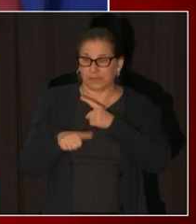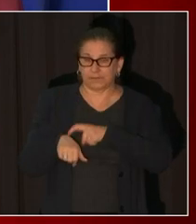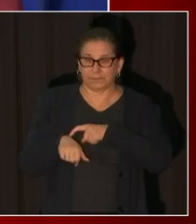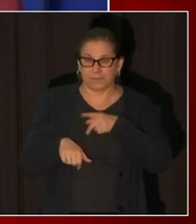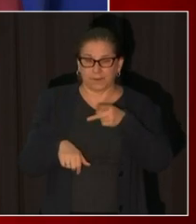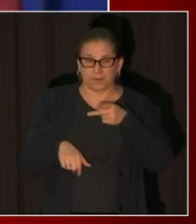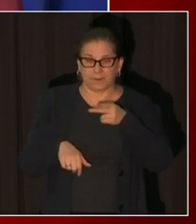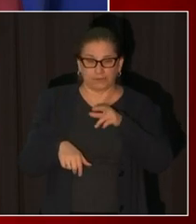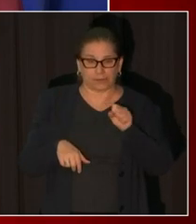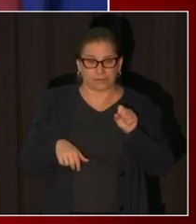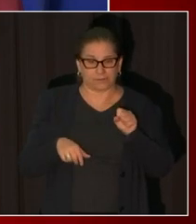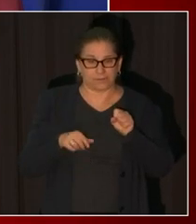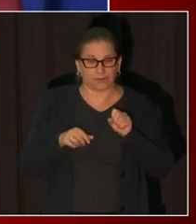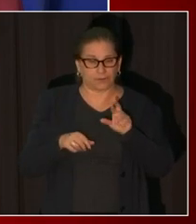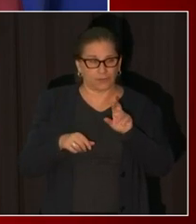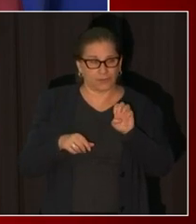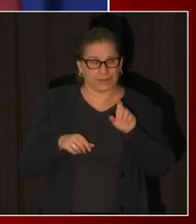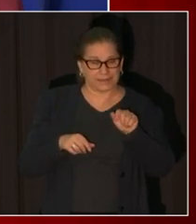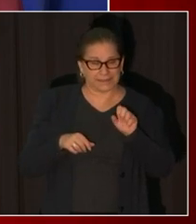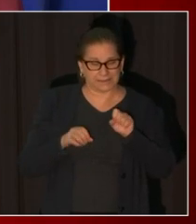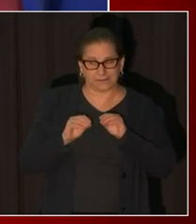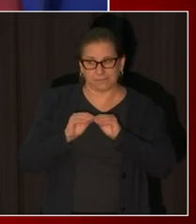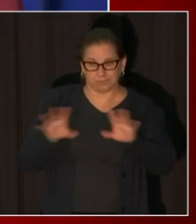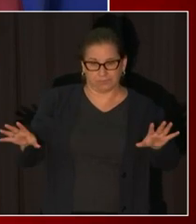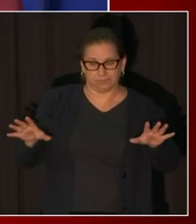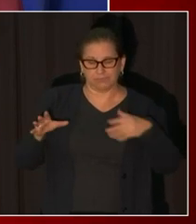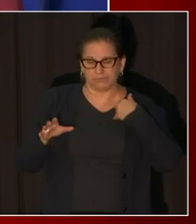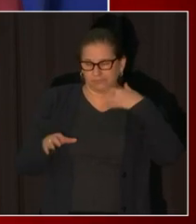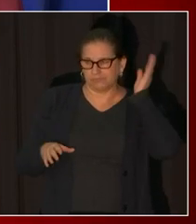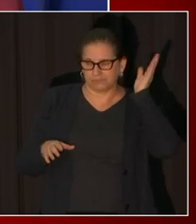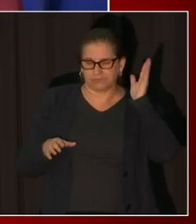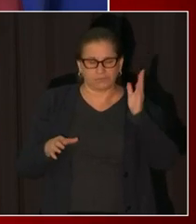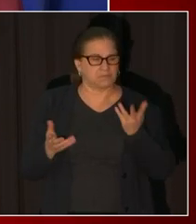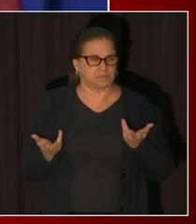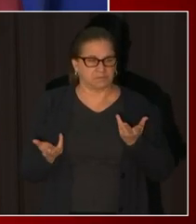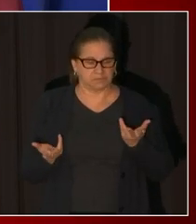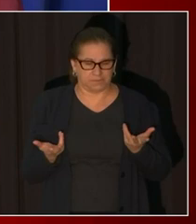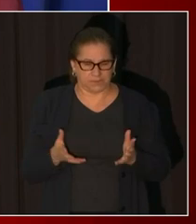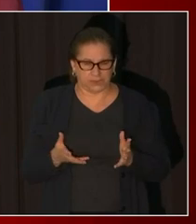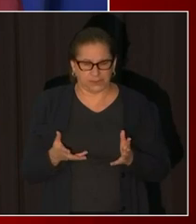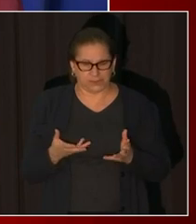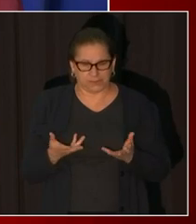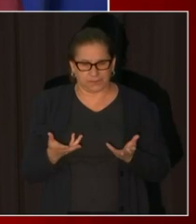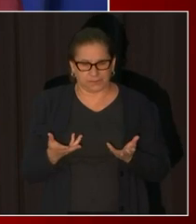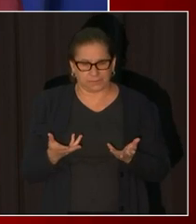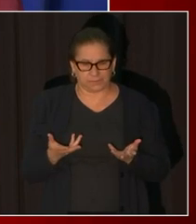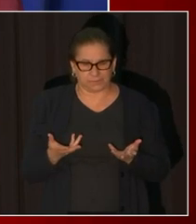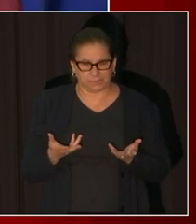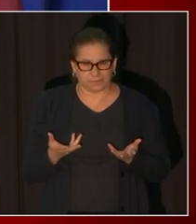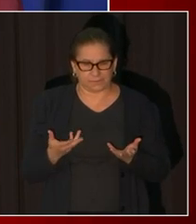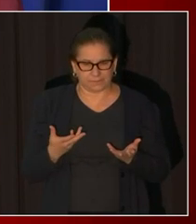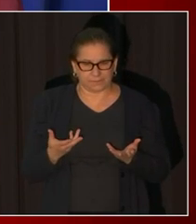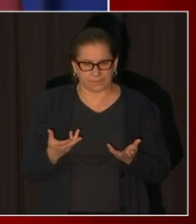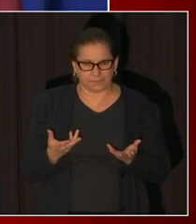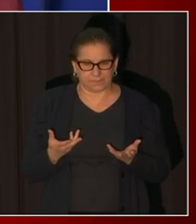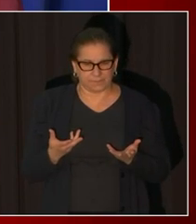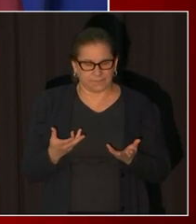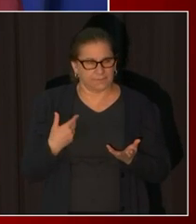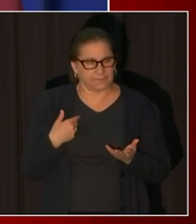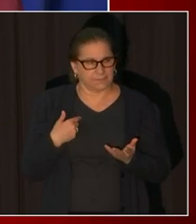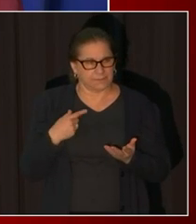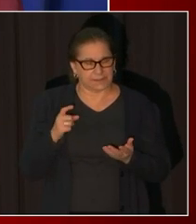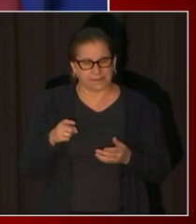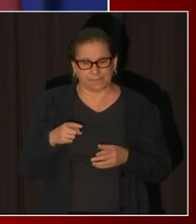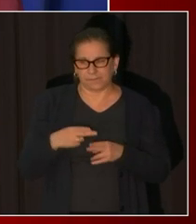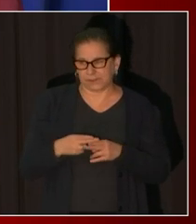believe but it was simply an oversight on my part um and so it was uh all of the information you needed was included uh